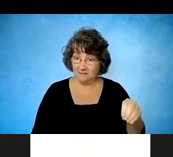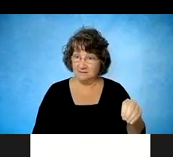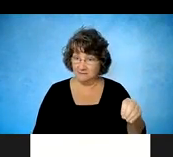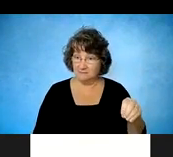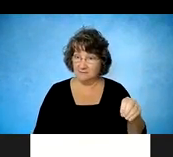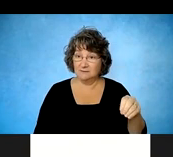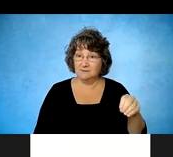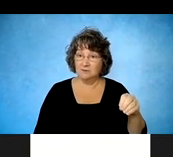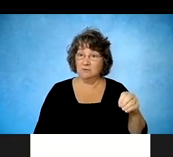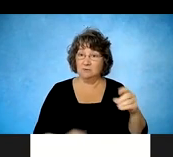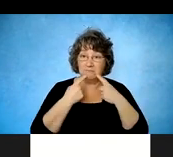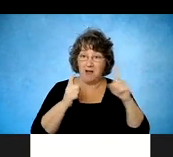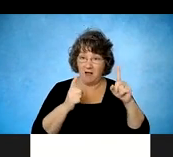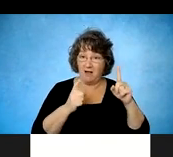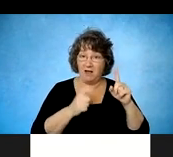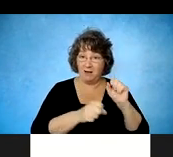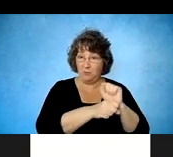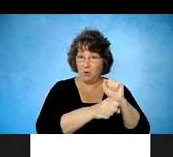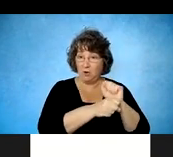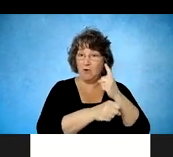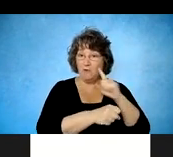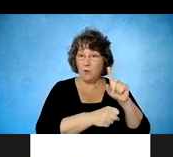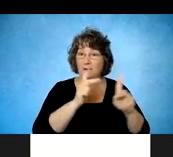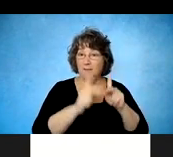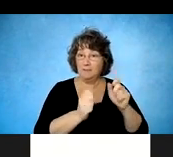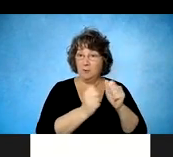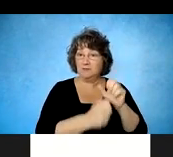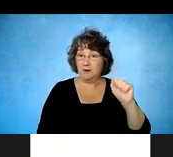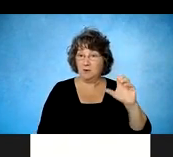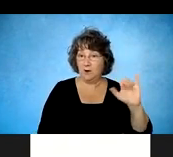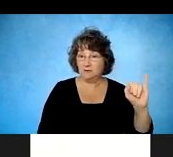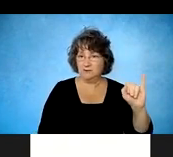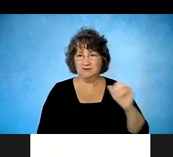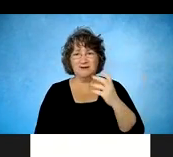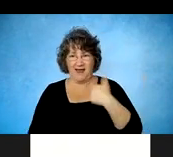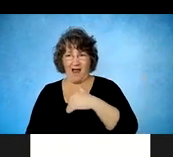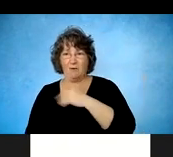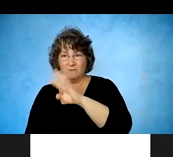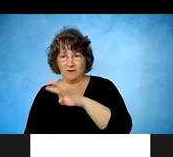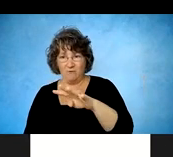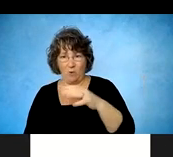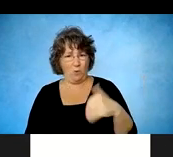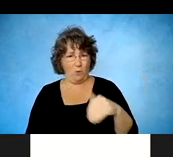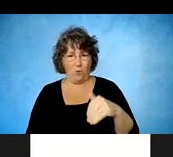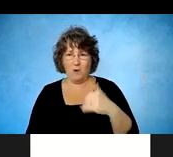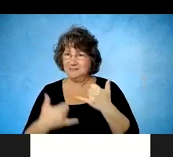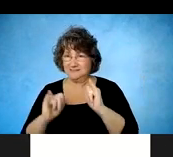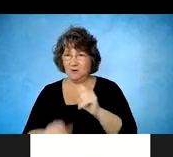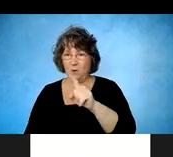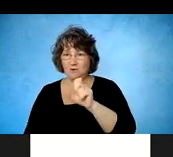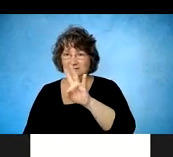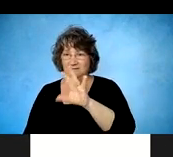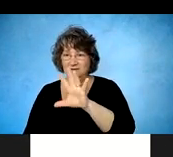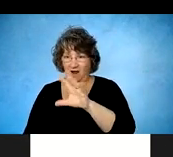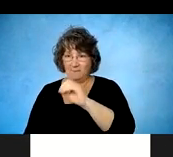we have a 175% improvement over that benchmark. Um, finally, we control for geography.